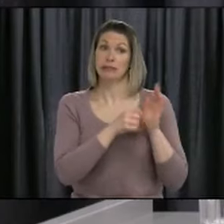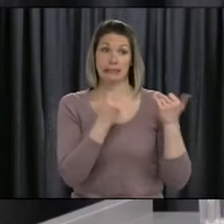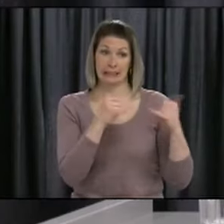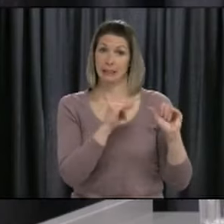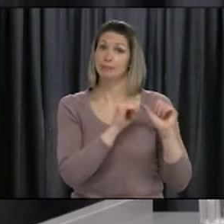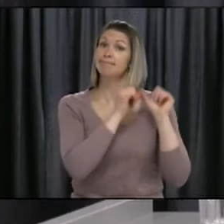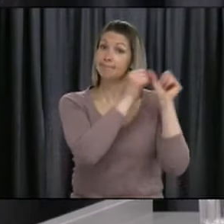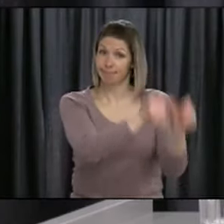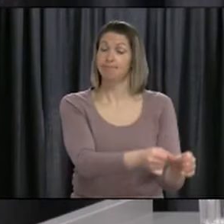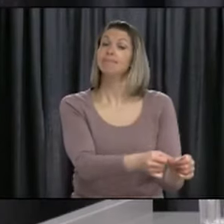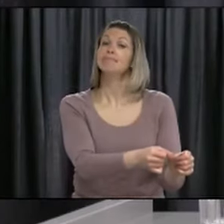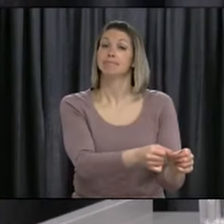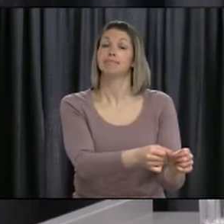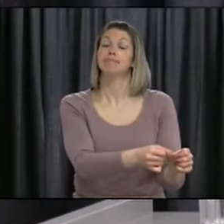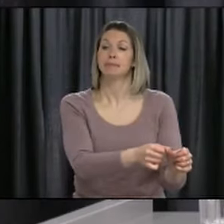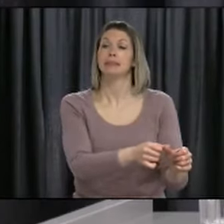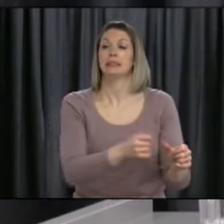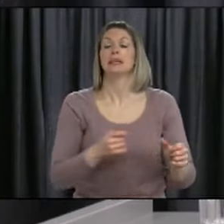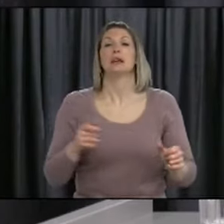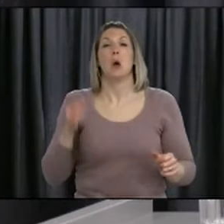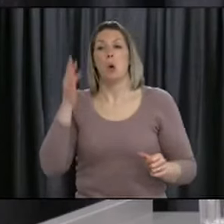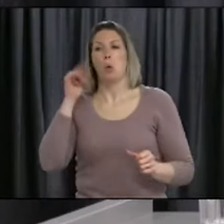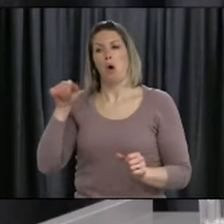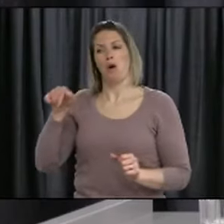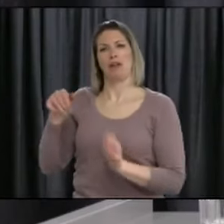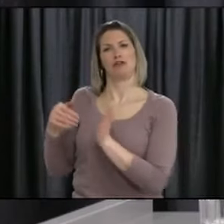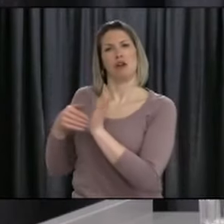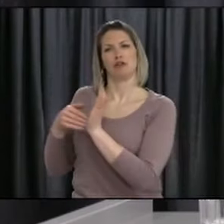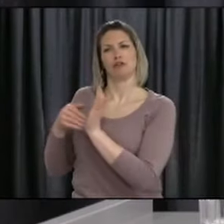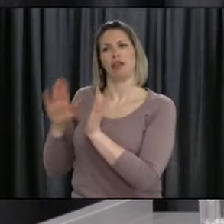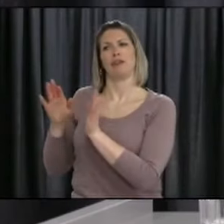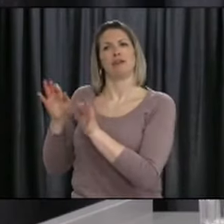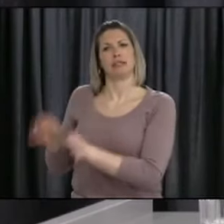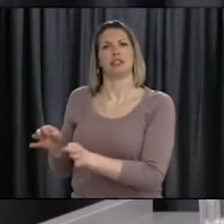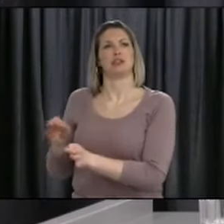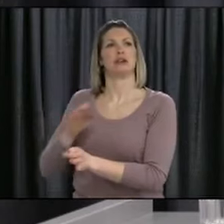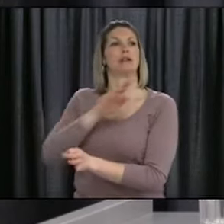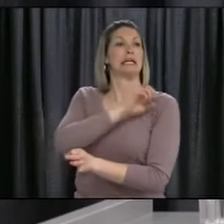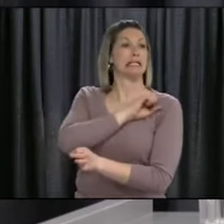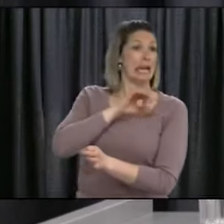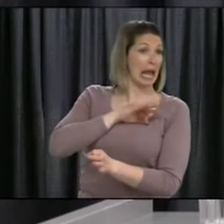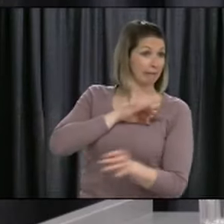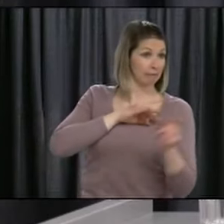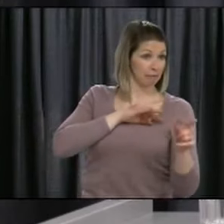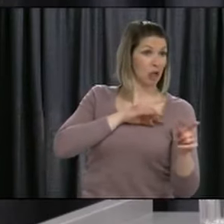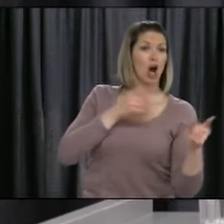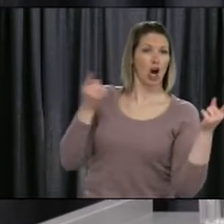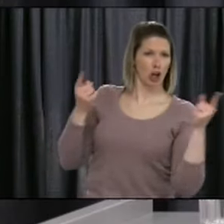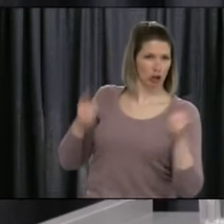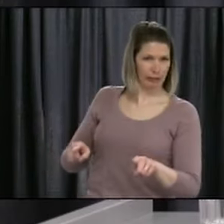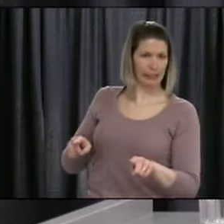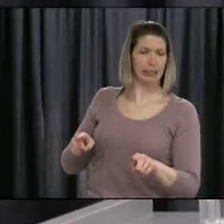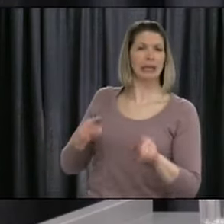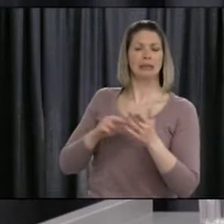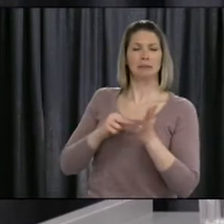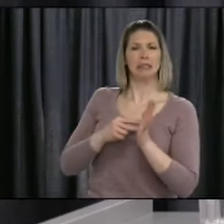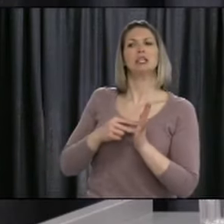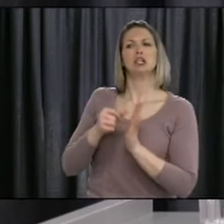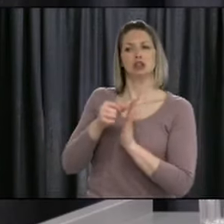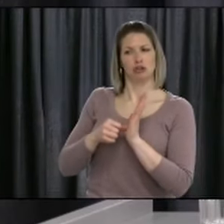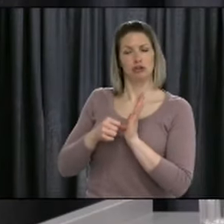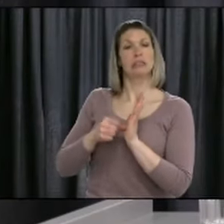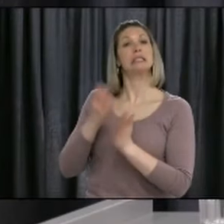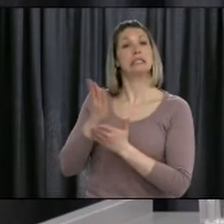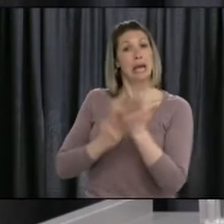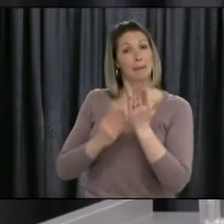that's a decision, and it's a clinical judgment, and we and hospital administration haven't interfered with that. What this